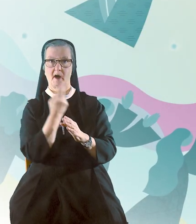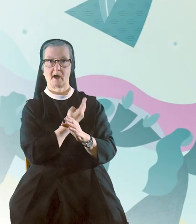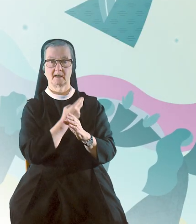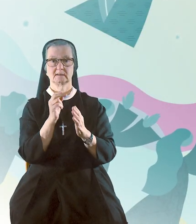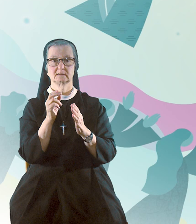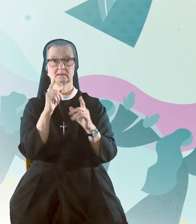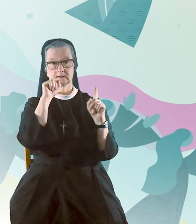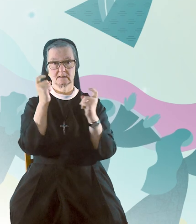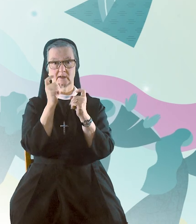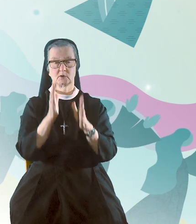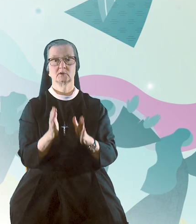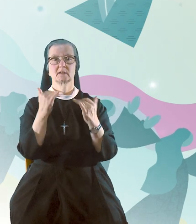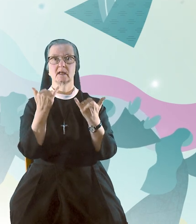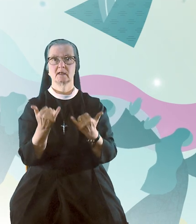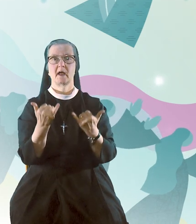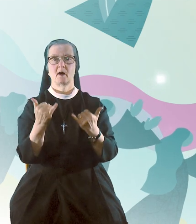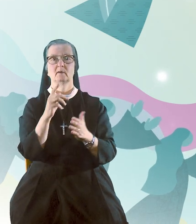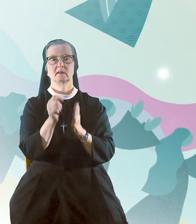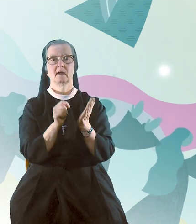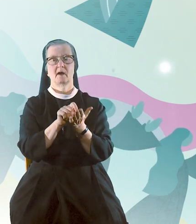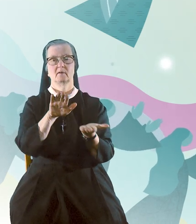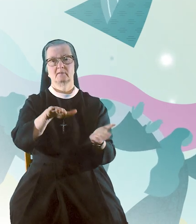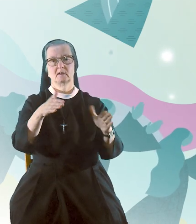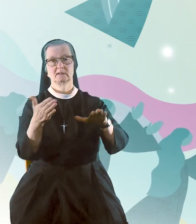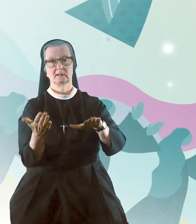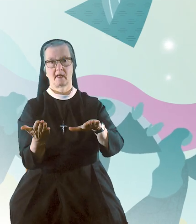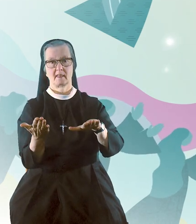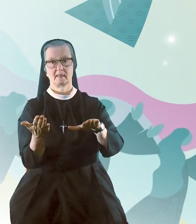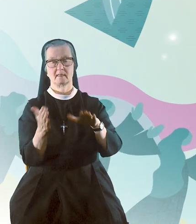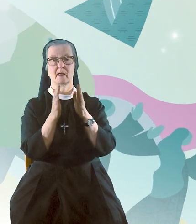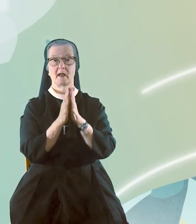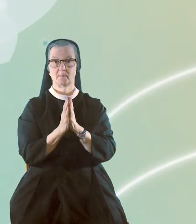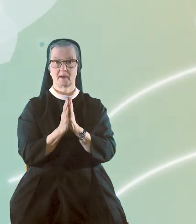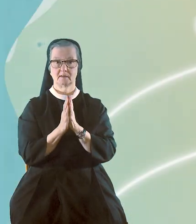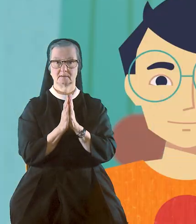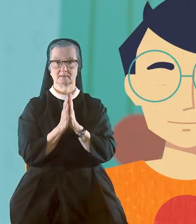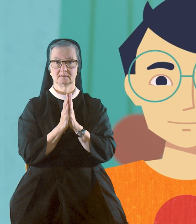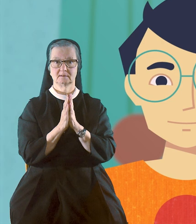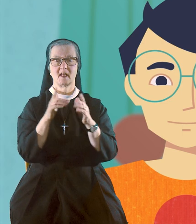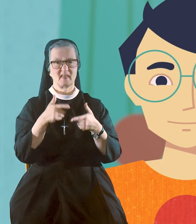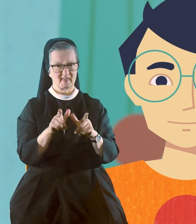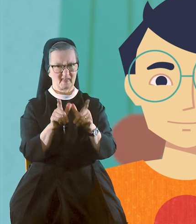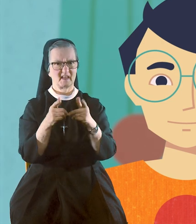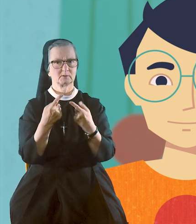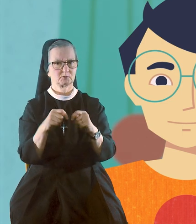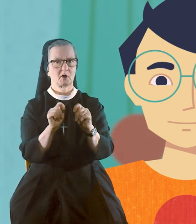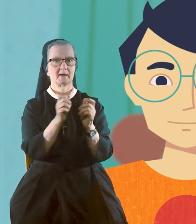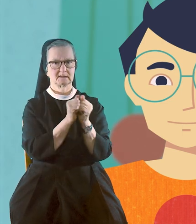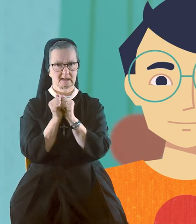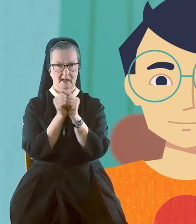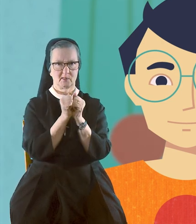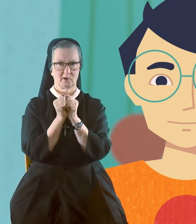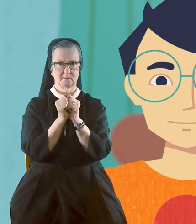for us sinners, now and at the hour of death. Amen. Let's try